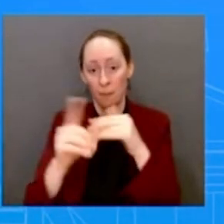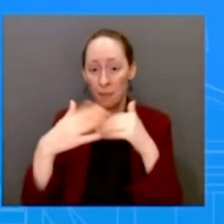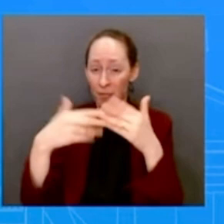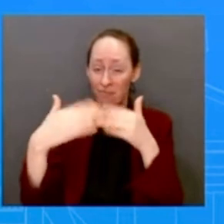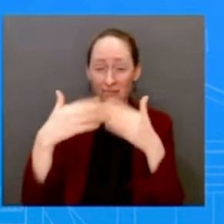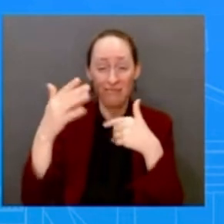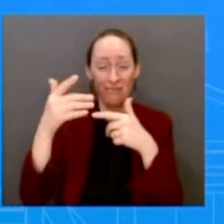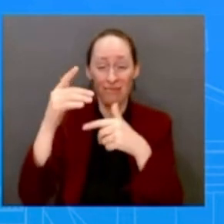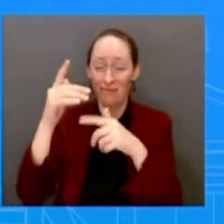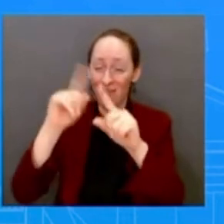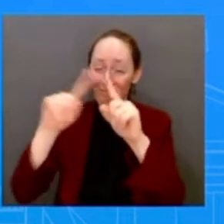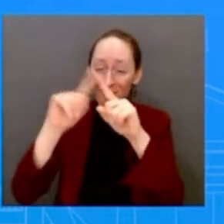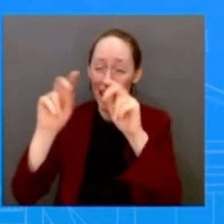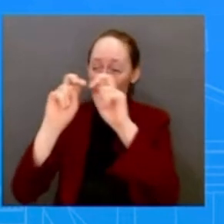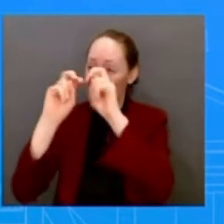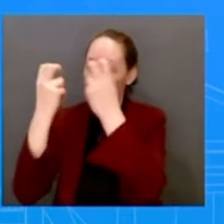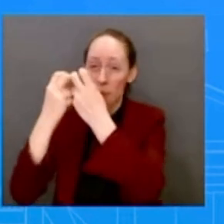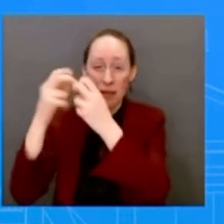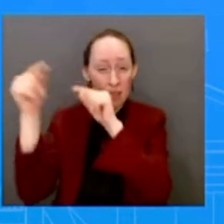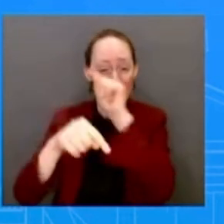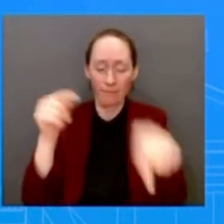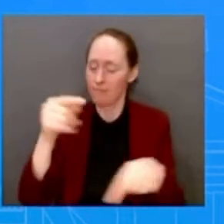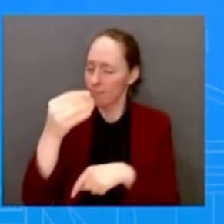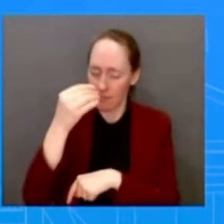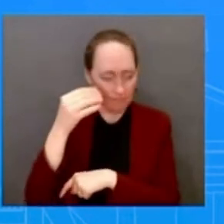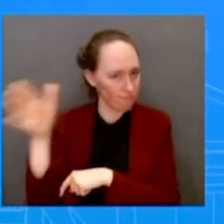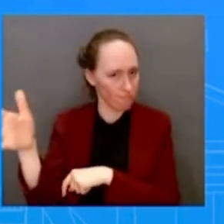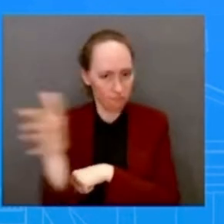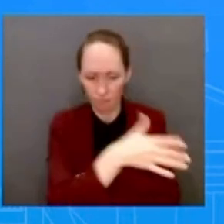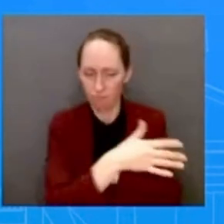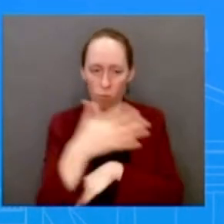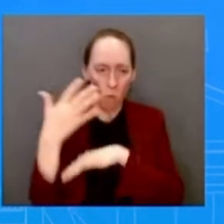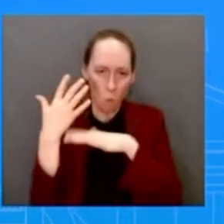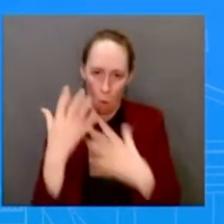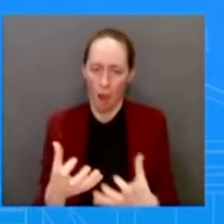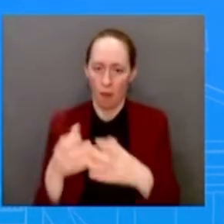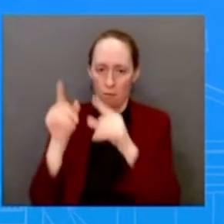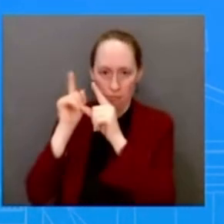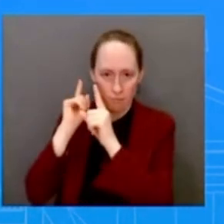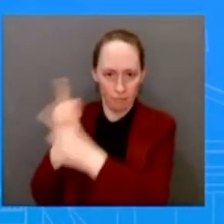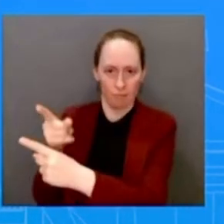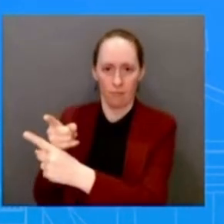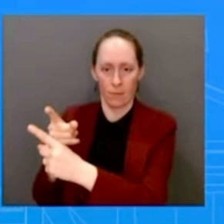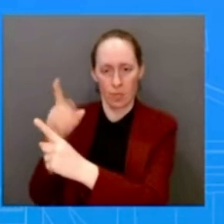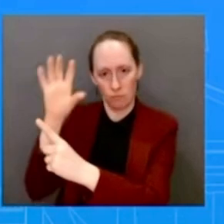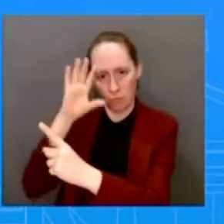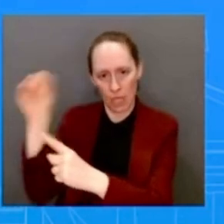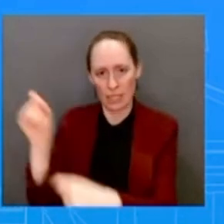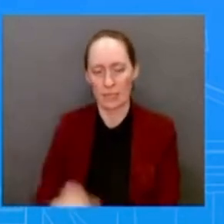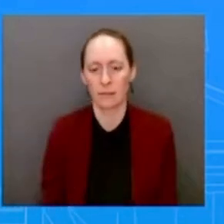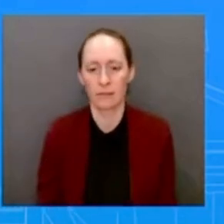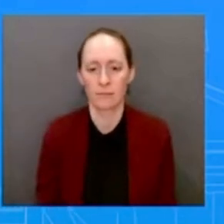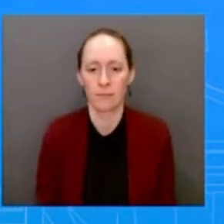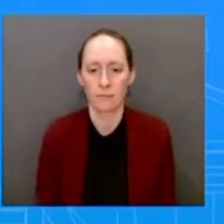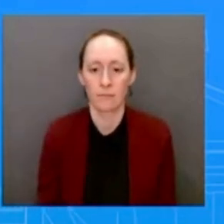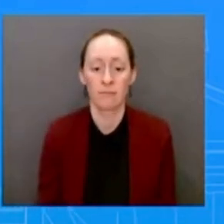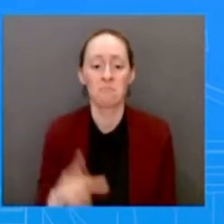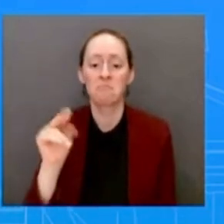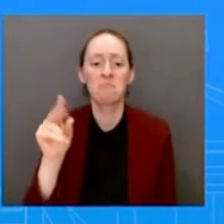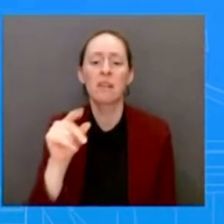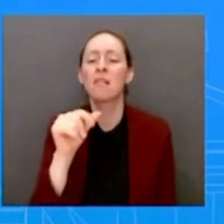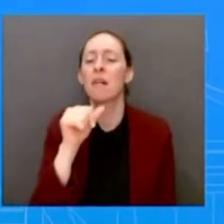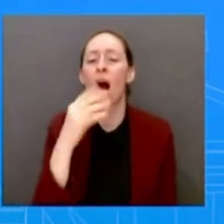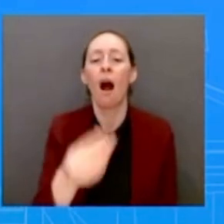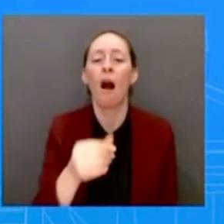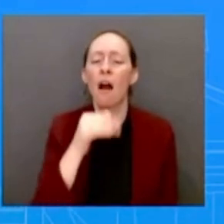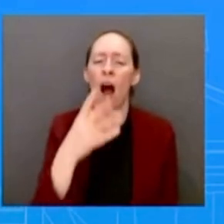So it also appears as if, not going to go, not going to go. Okay, now we're going to go. So what are the factors that will be required for the president to go?